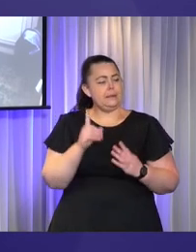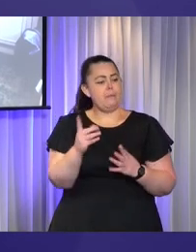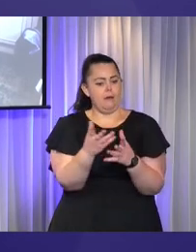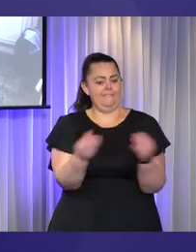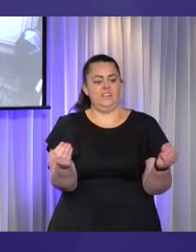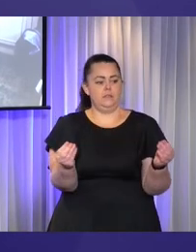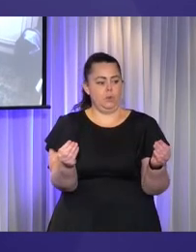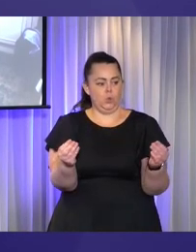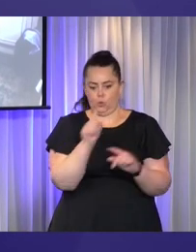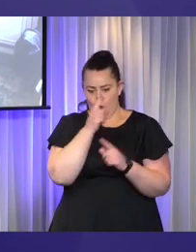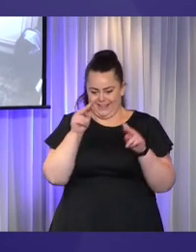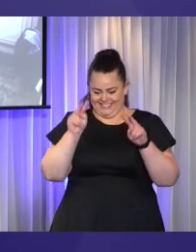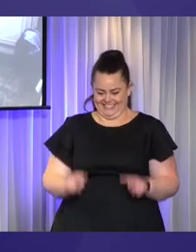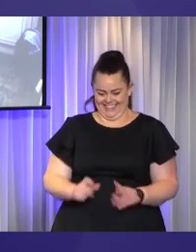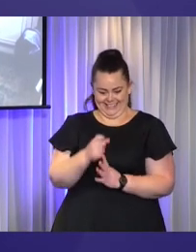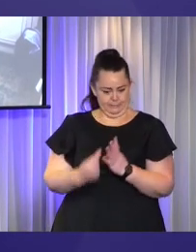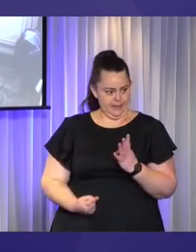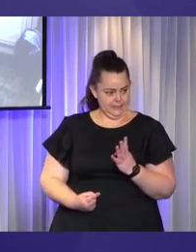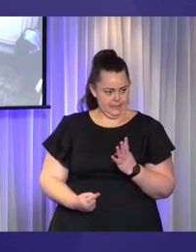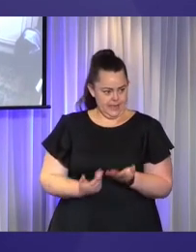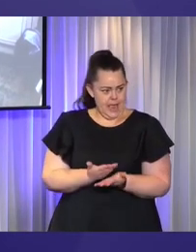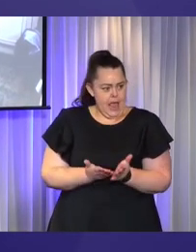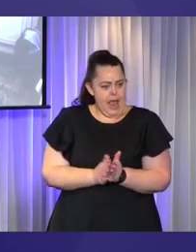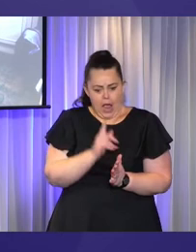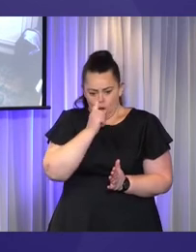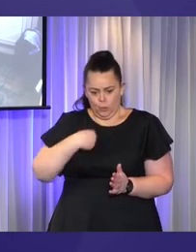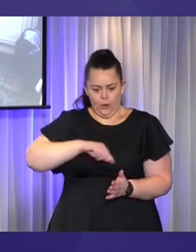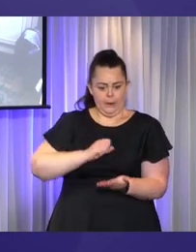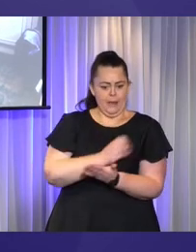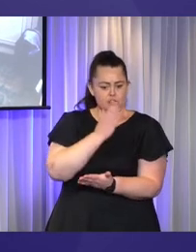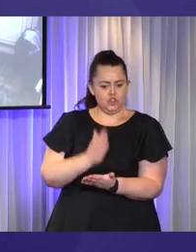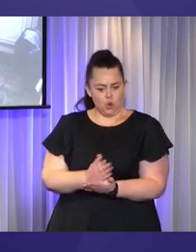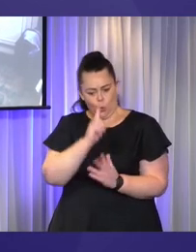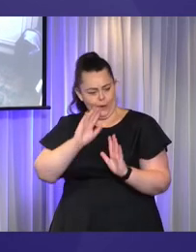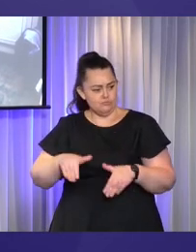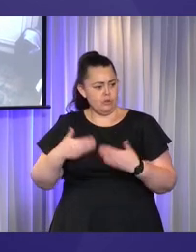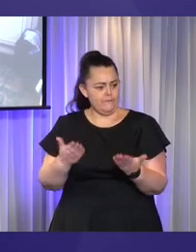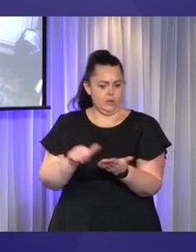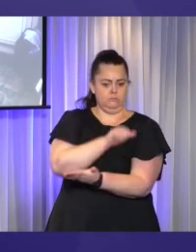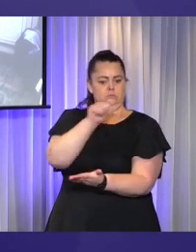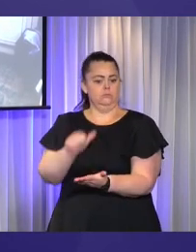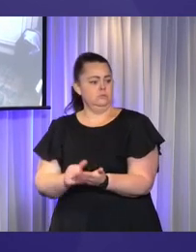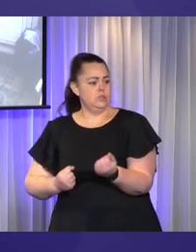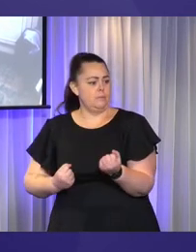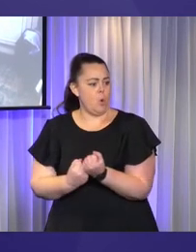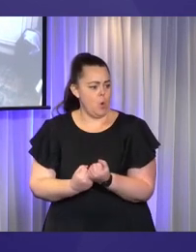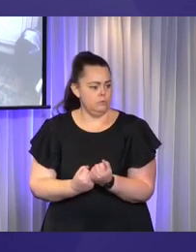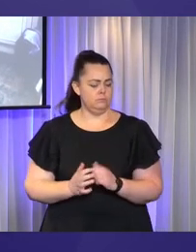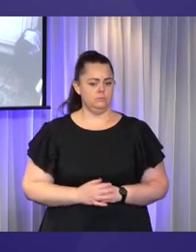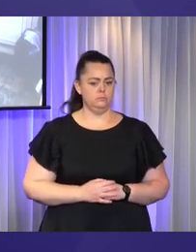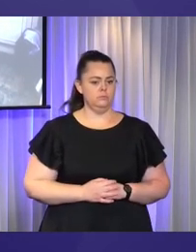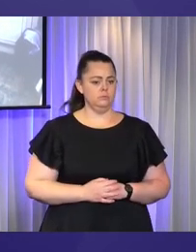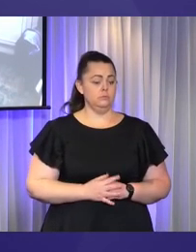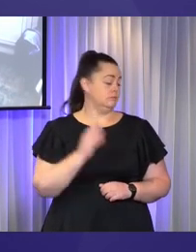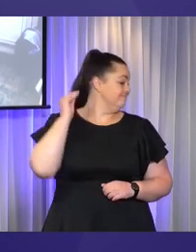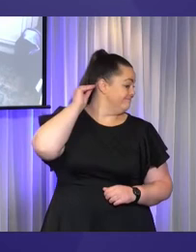and provided for in Australia? One of the enormous concerns that exists is the presence of COVID now and in the future